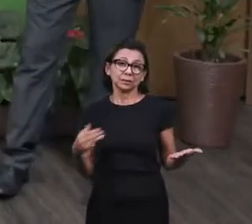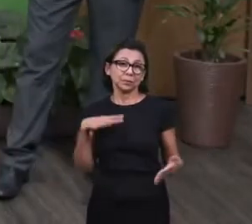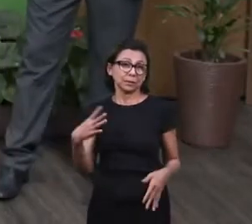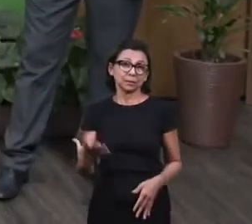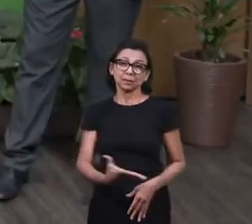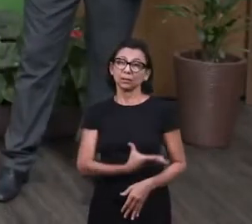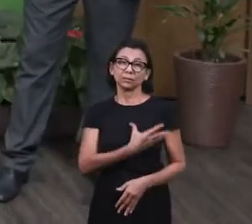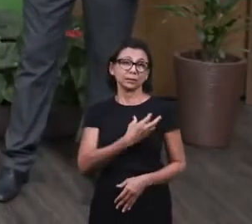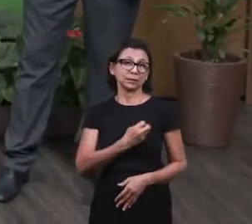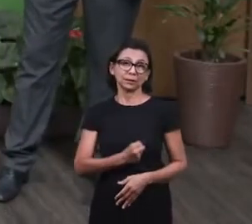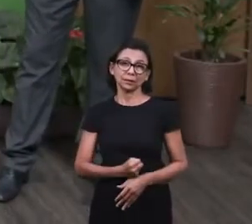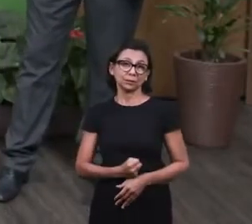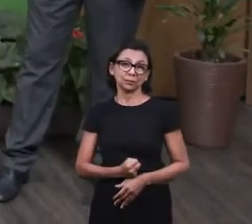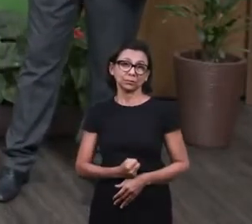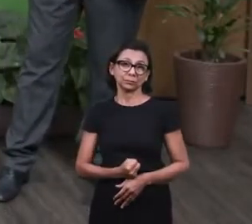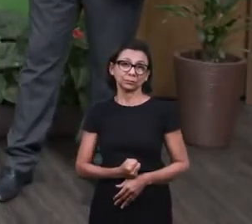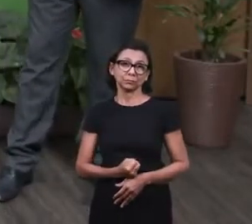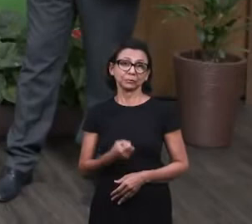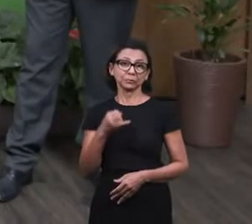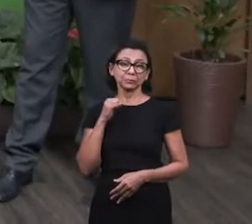and if we don't choose,